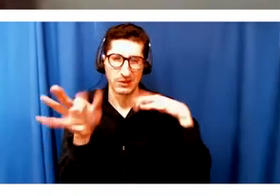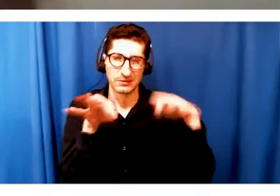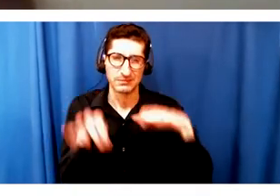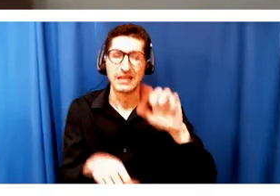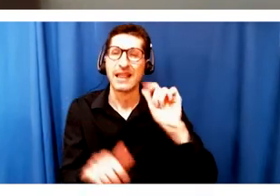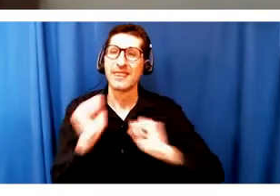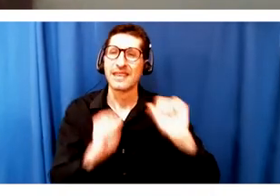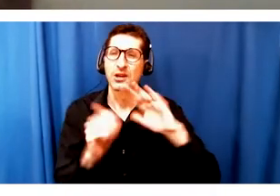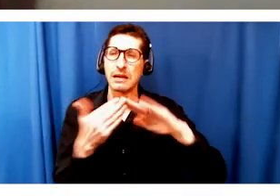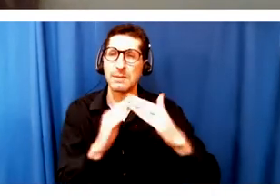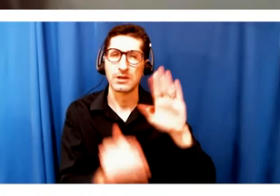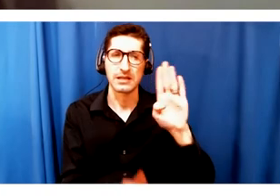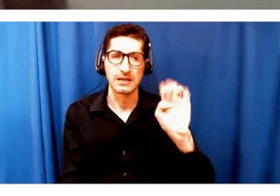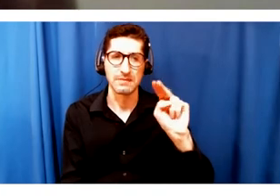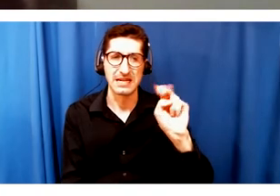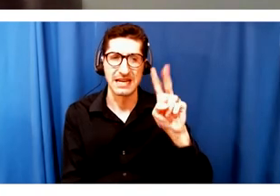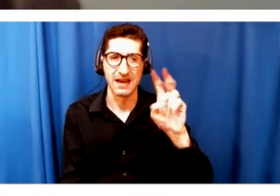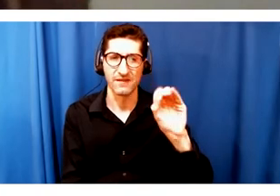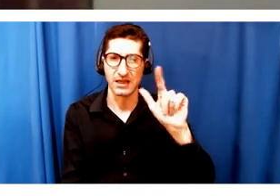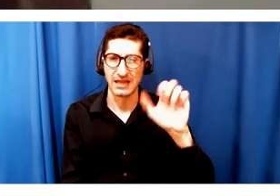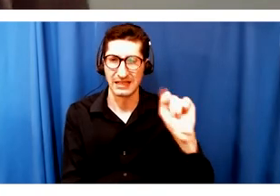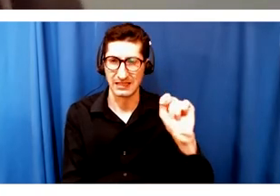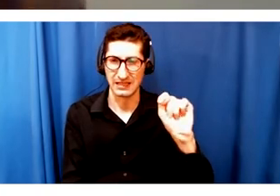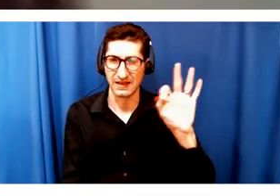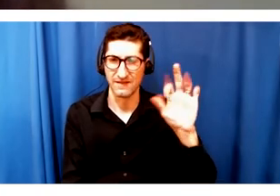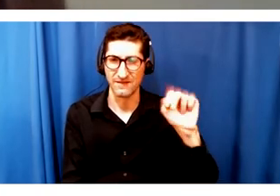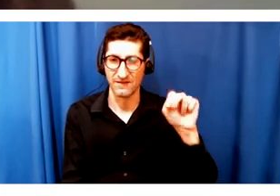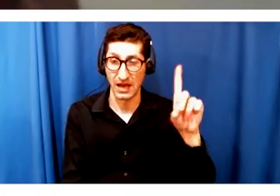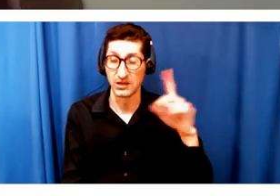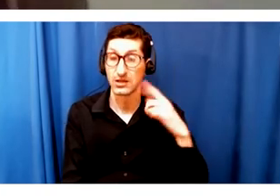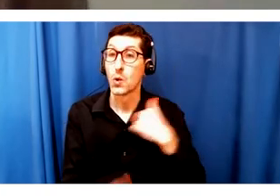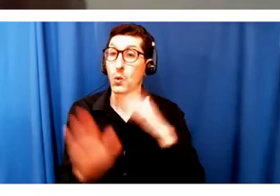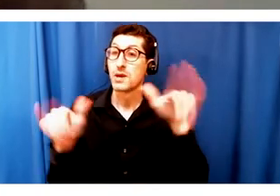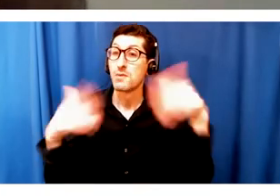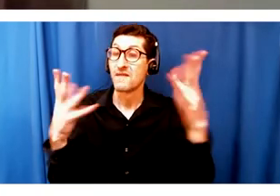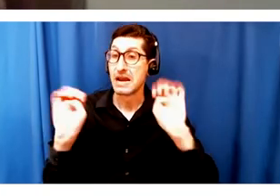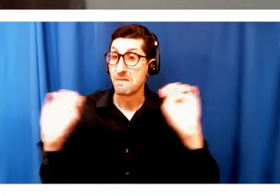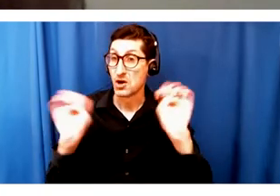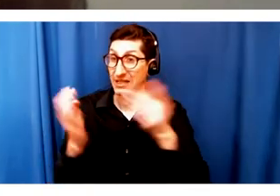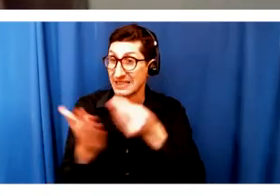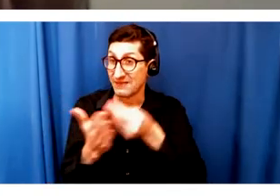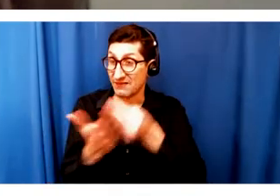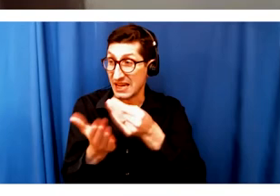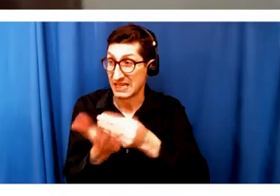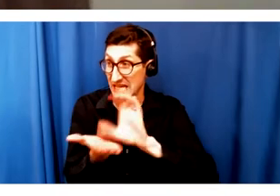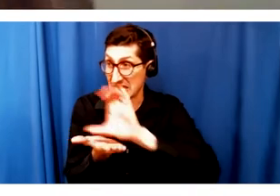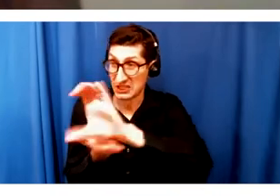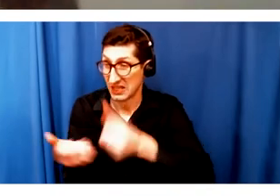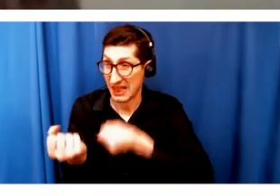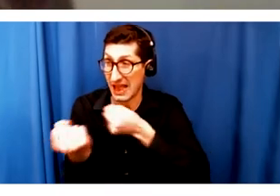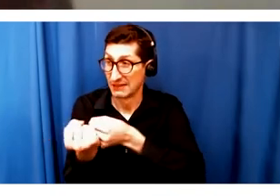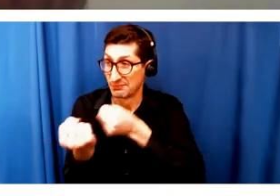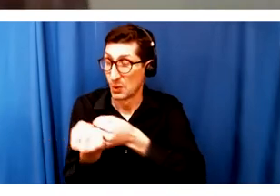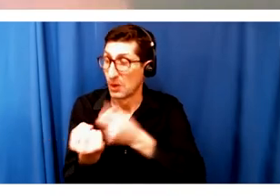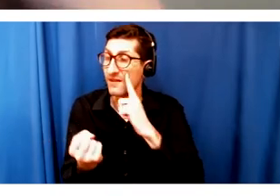We're an organization that exists to provide emergency financial relief to artists in need. We've always been there